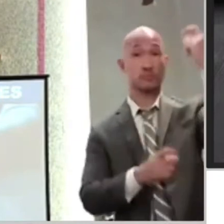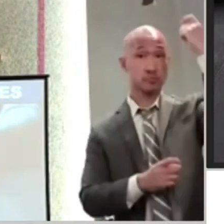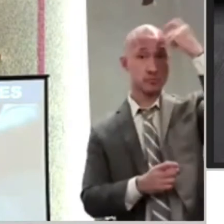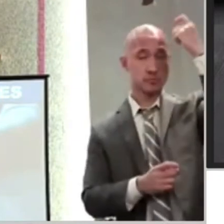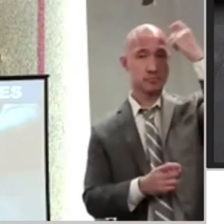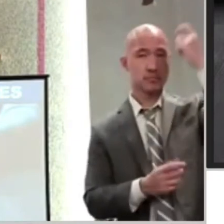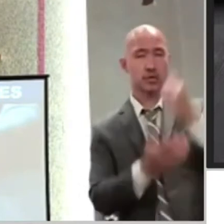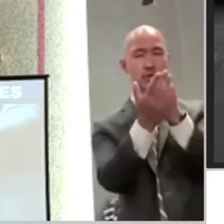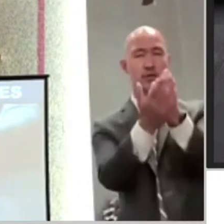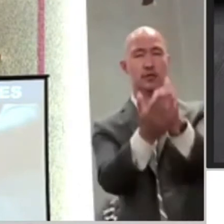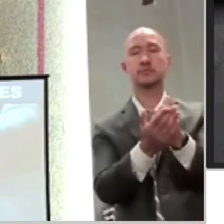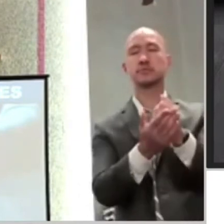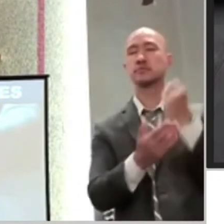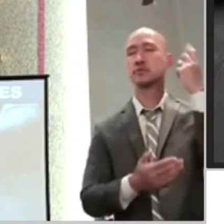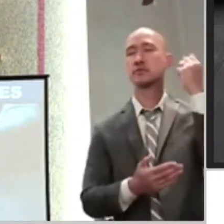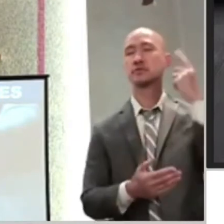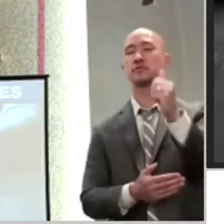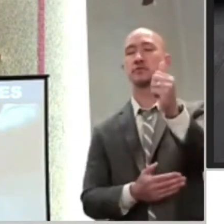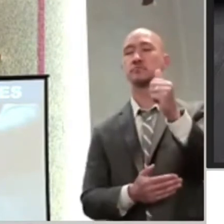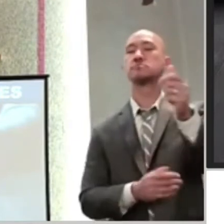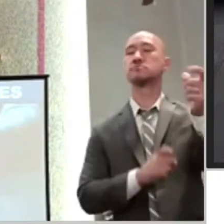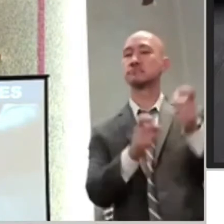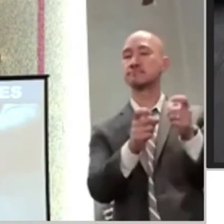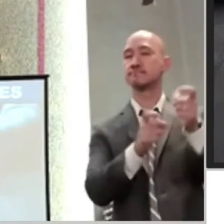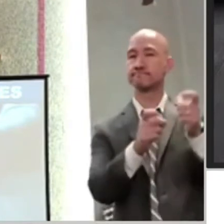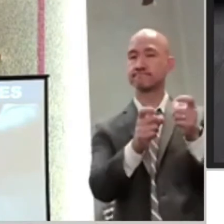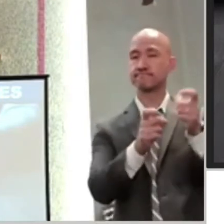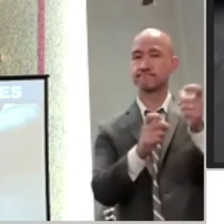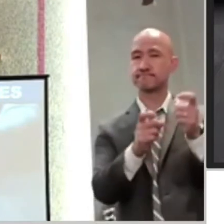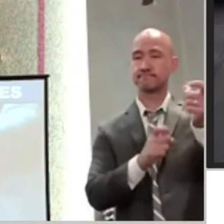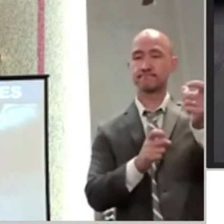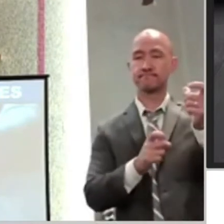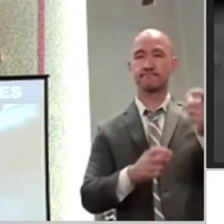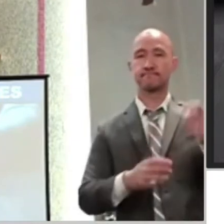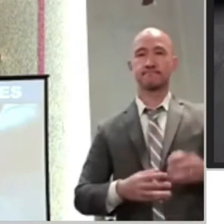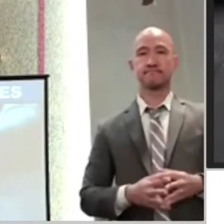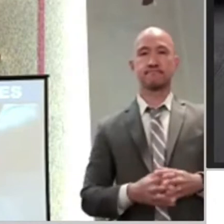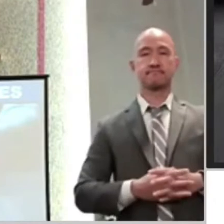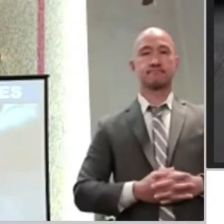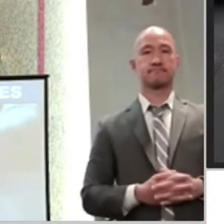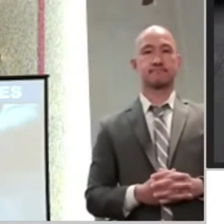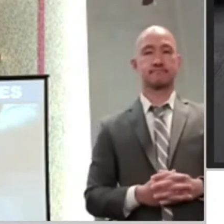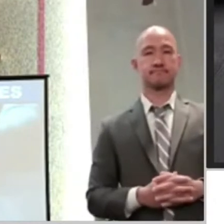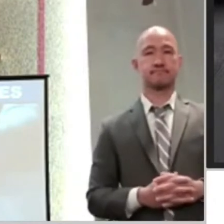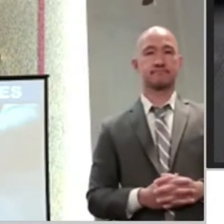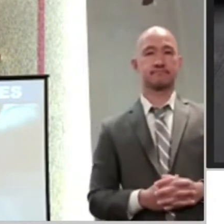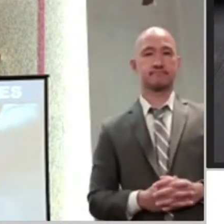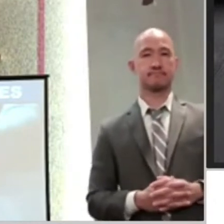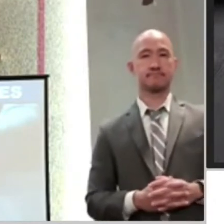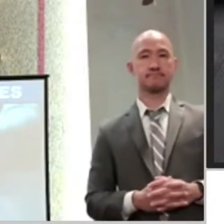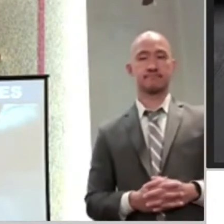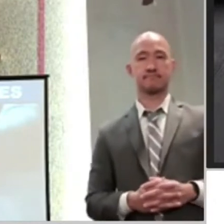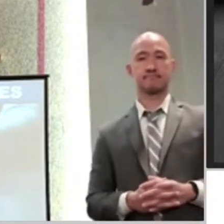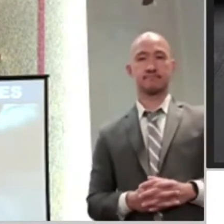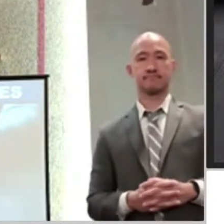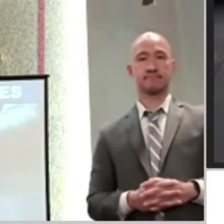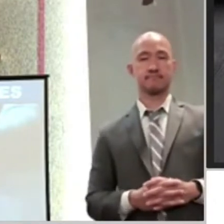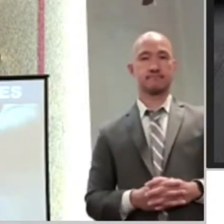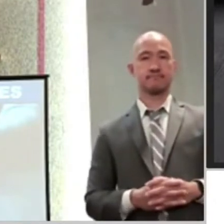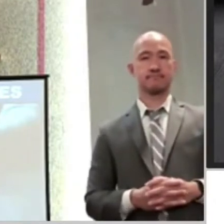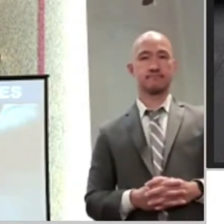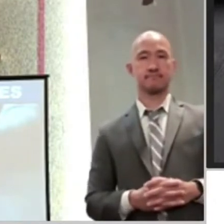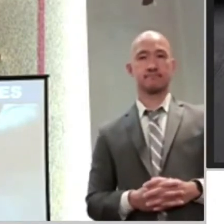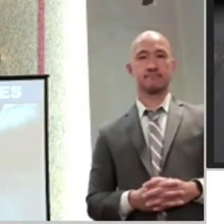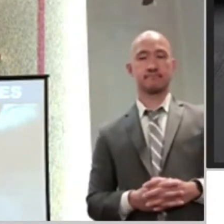are in control. Give it over to the Lord. If there's some unbelief that you need to address in your life, that's what we're here for. To